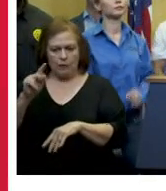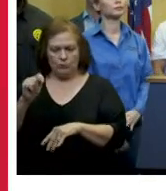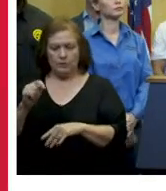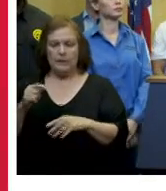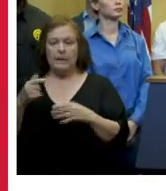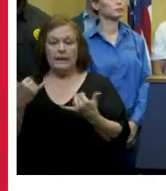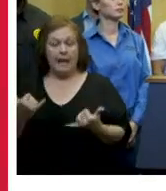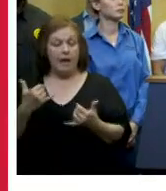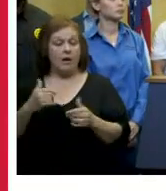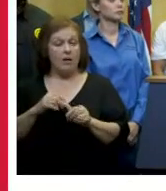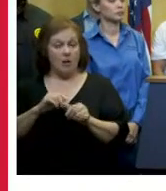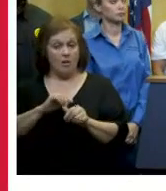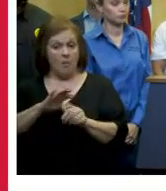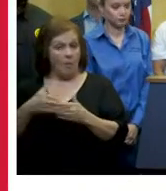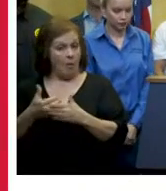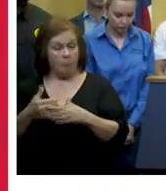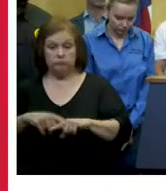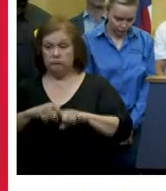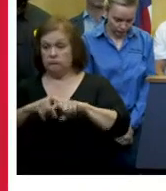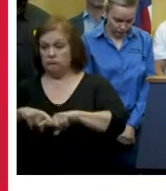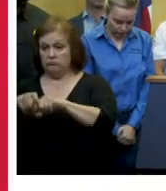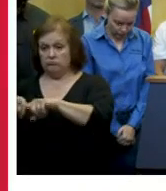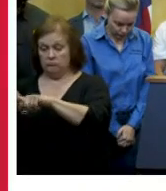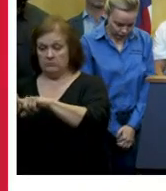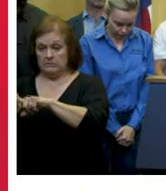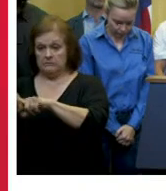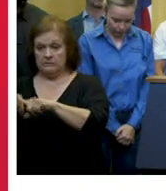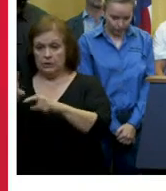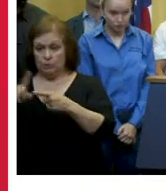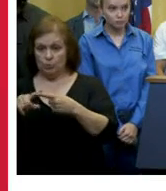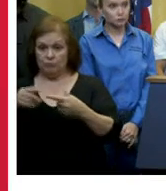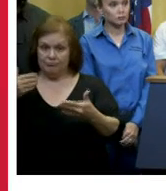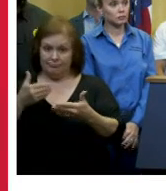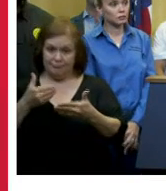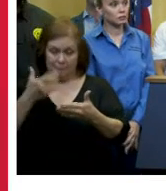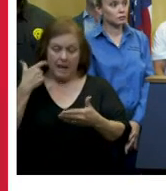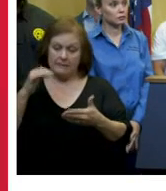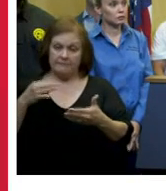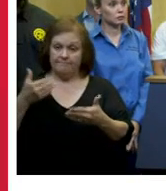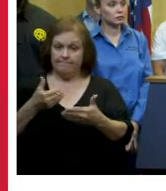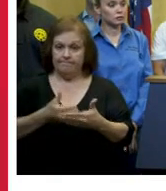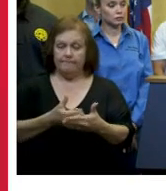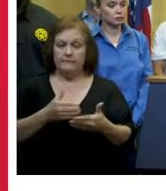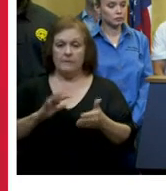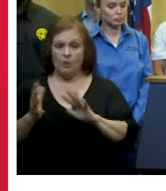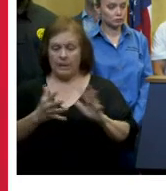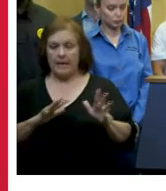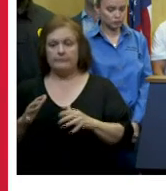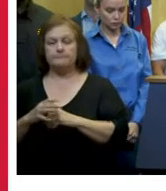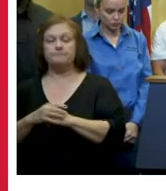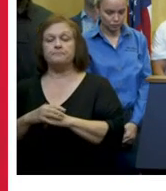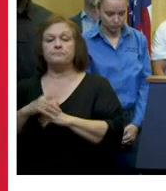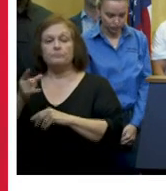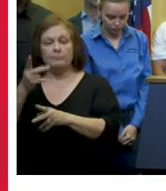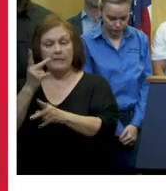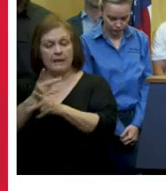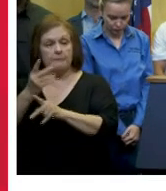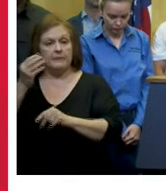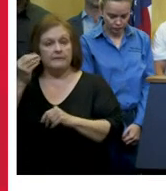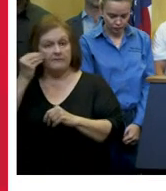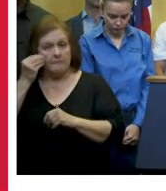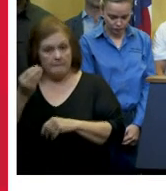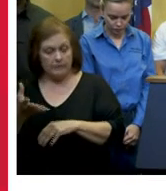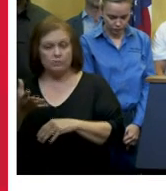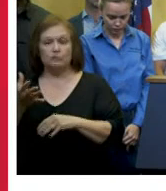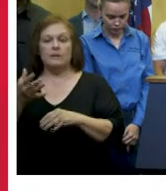tropical storm berry weather event we urge all customers to stay informed information on storm preparation and safety